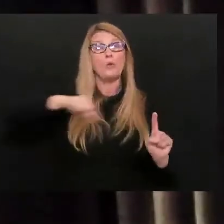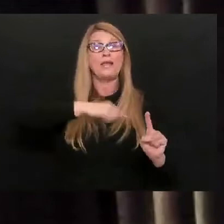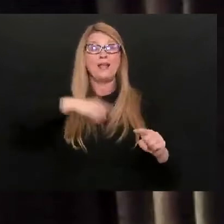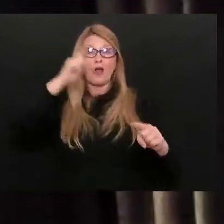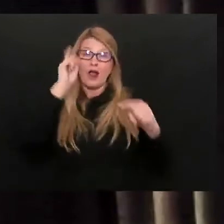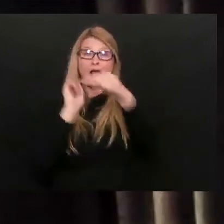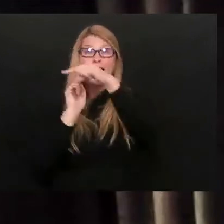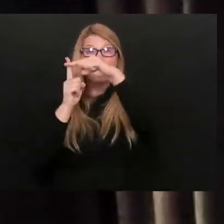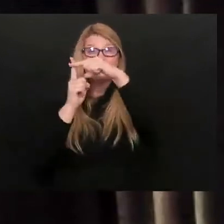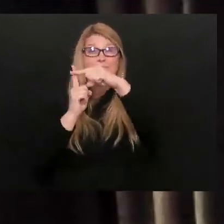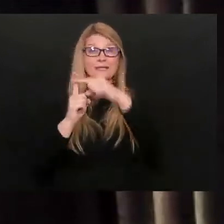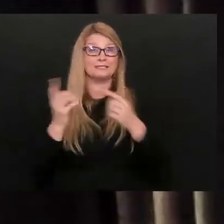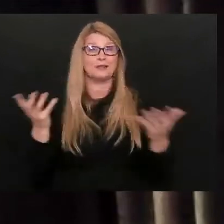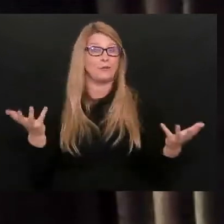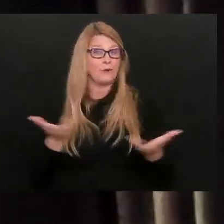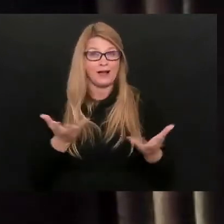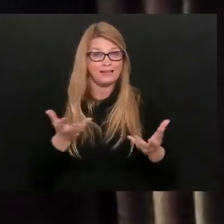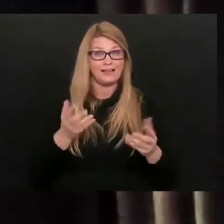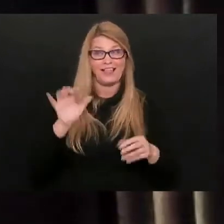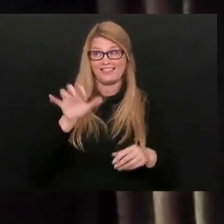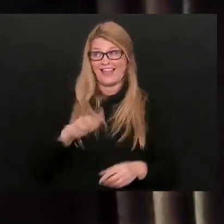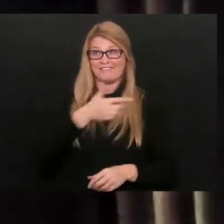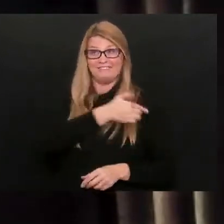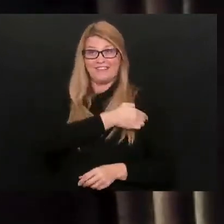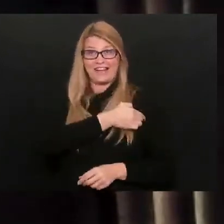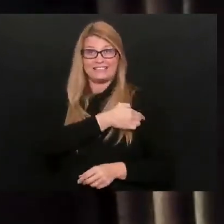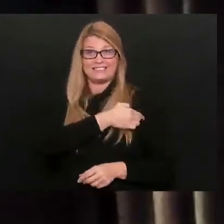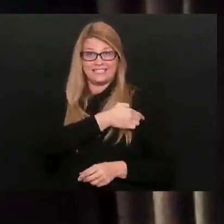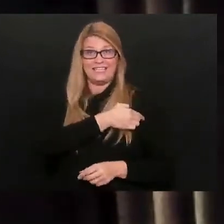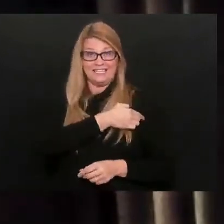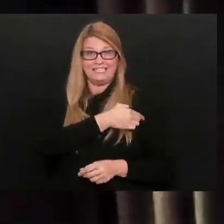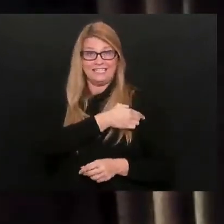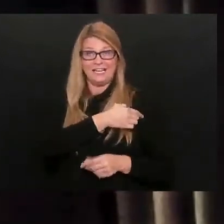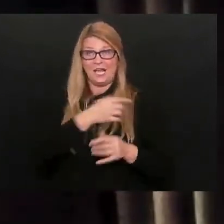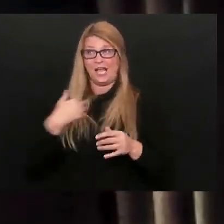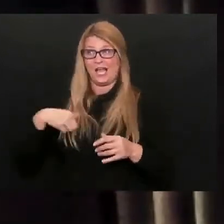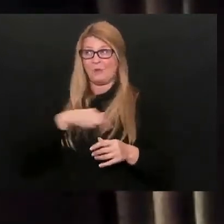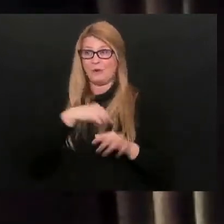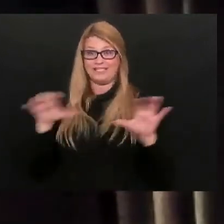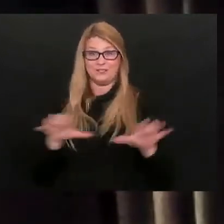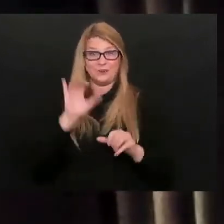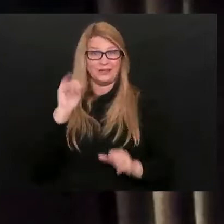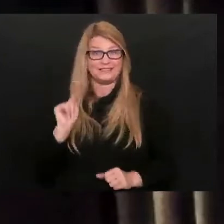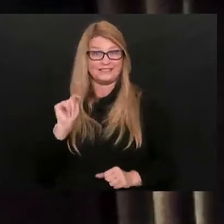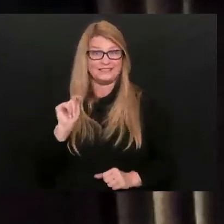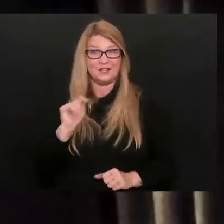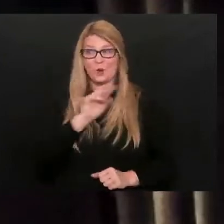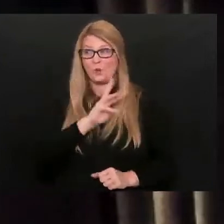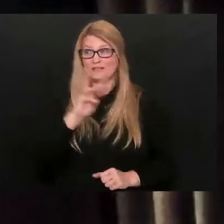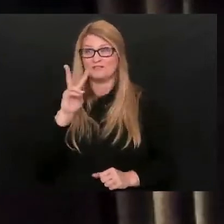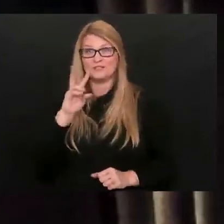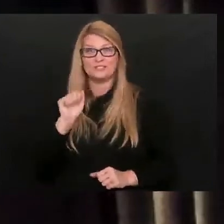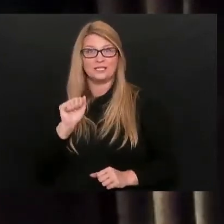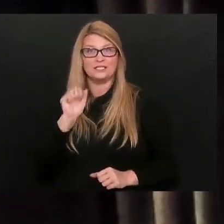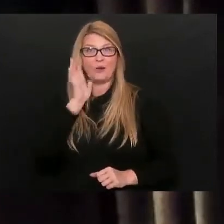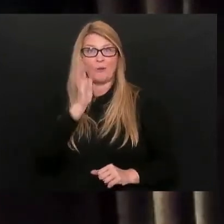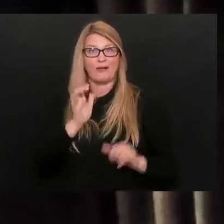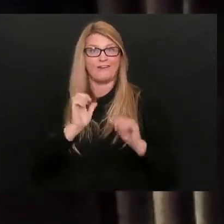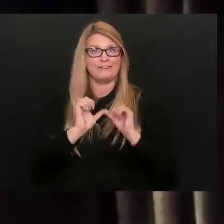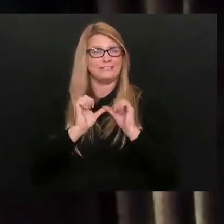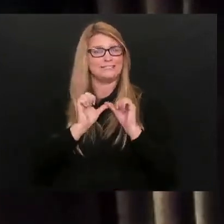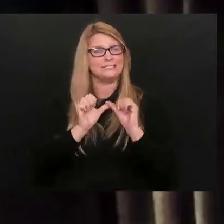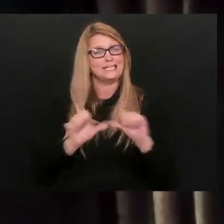that with the vaccines and the discipline approach that we've done, that West Virginia will continue to shine